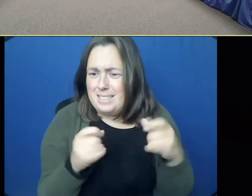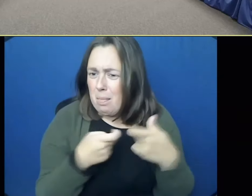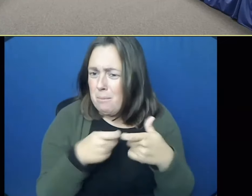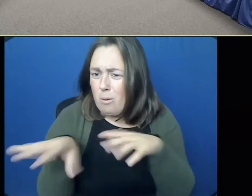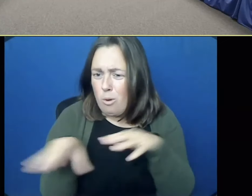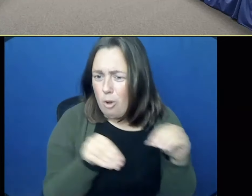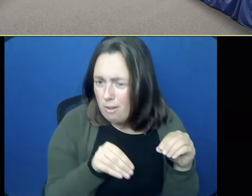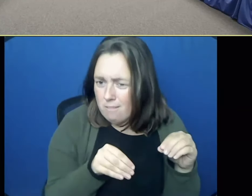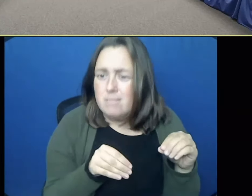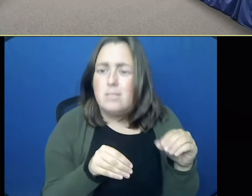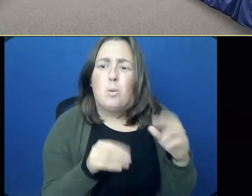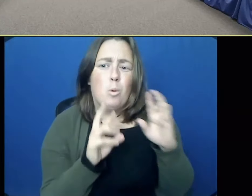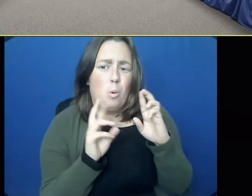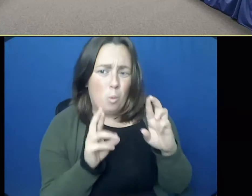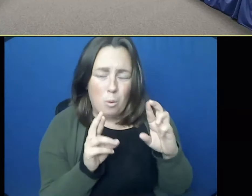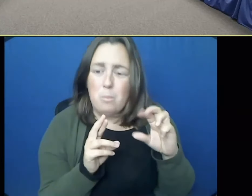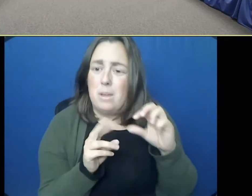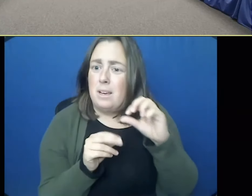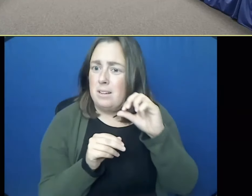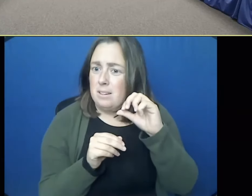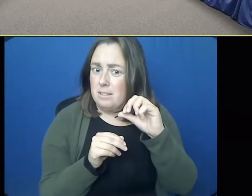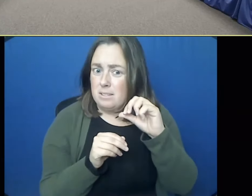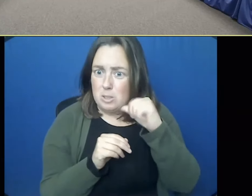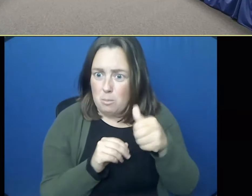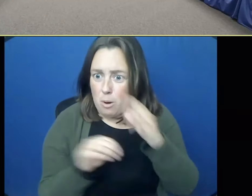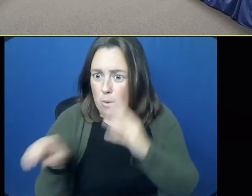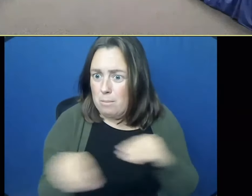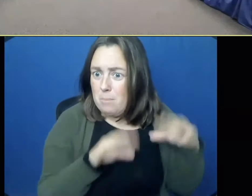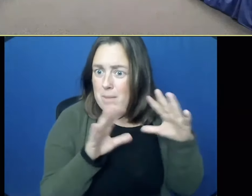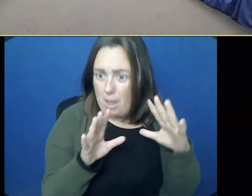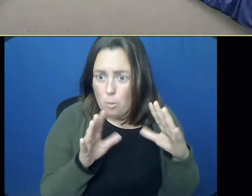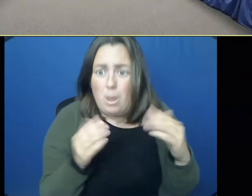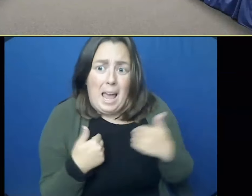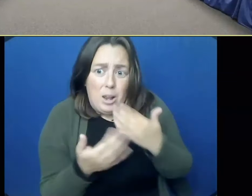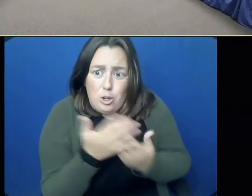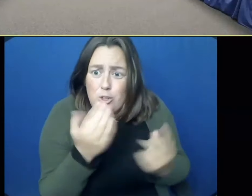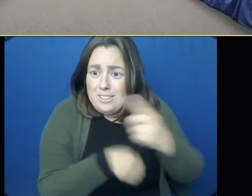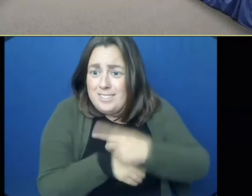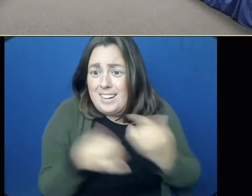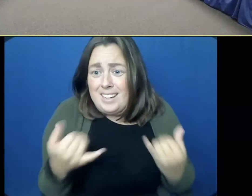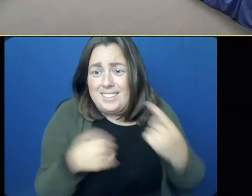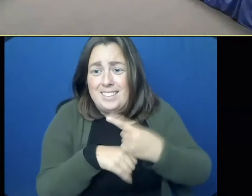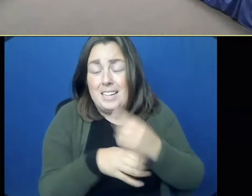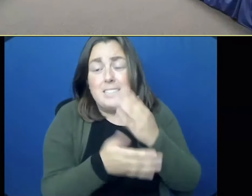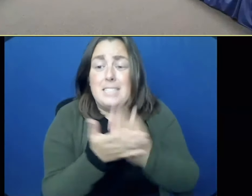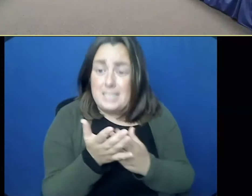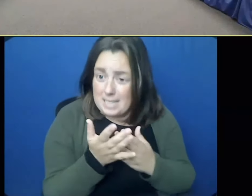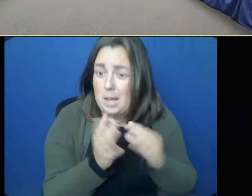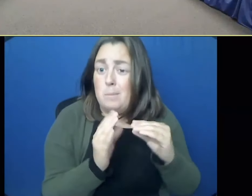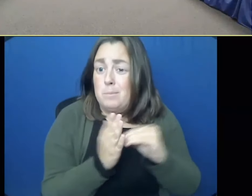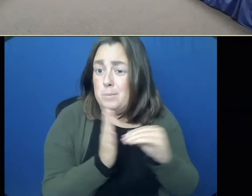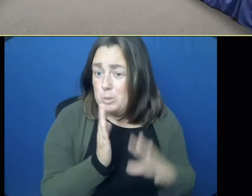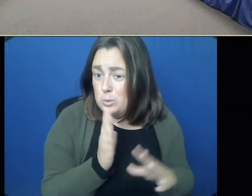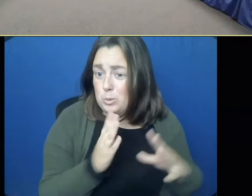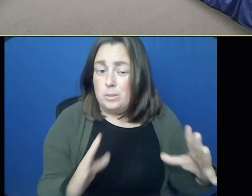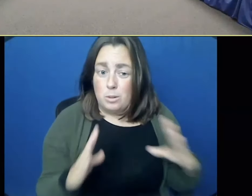tomorrow's, we know, um, we had a good day today. We did have some students out. heard, um, will and have already informed staff about